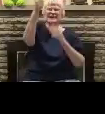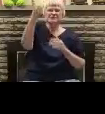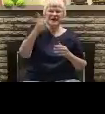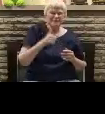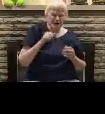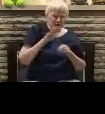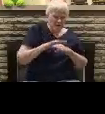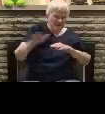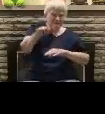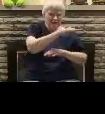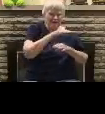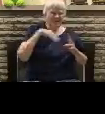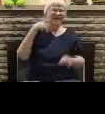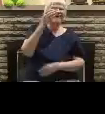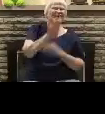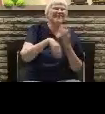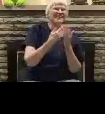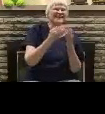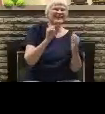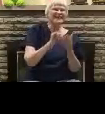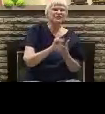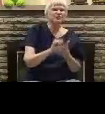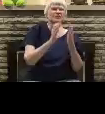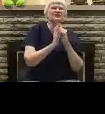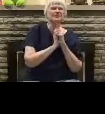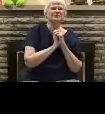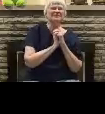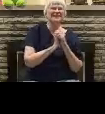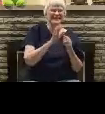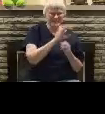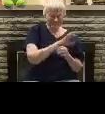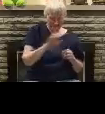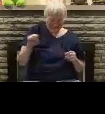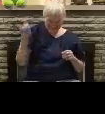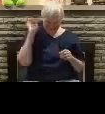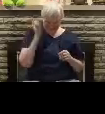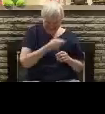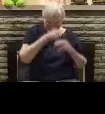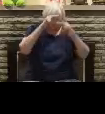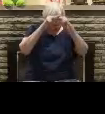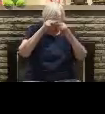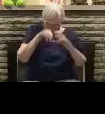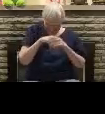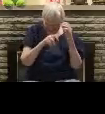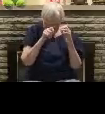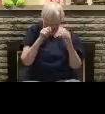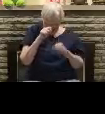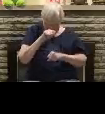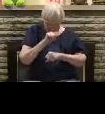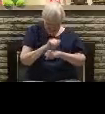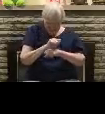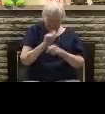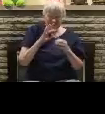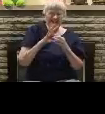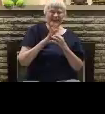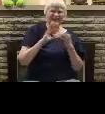above all that is called God, or that is worshipped, so that he as God sitteth in the temple of God,